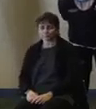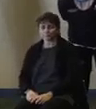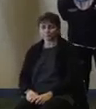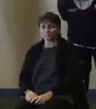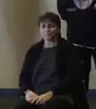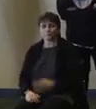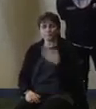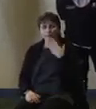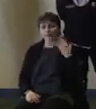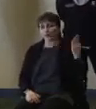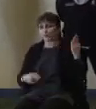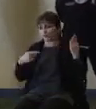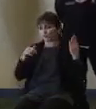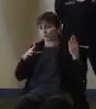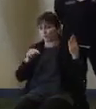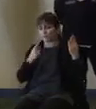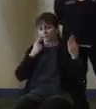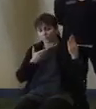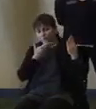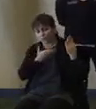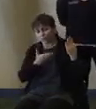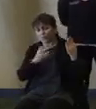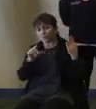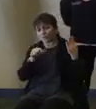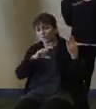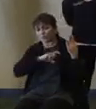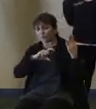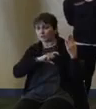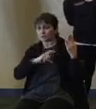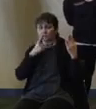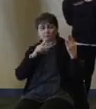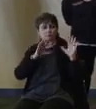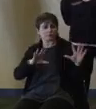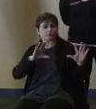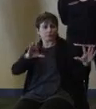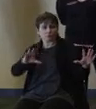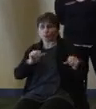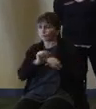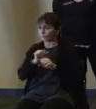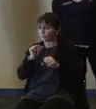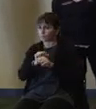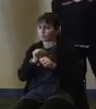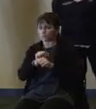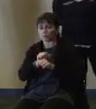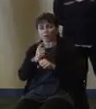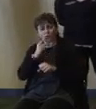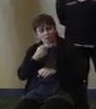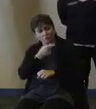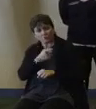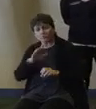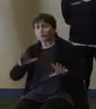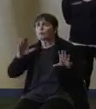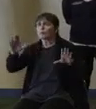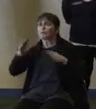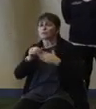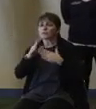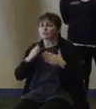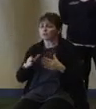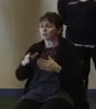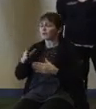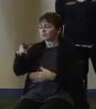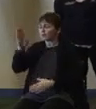Thank you, Pat. to you and your colleagues for, again, extraordinary work, and in your case, extraordinary leadership. And God bless Brian Sicknick,